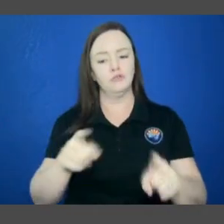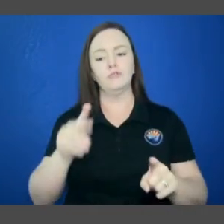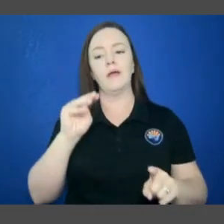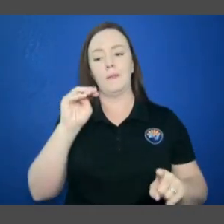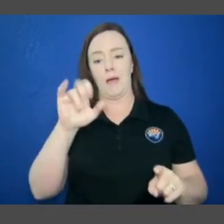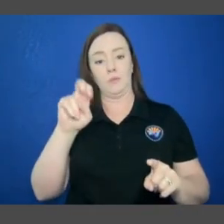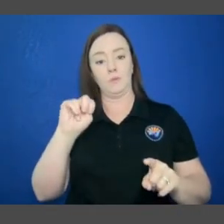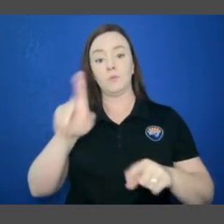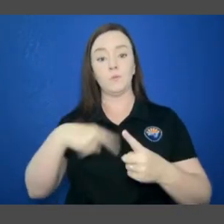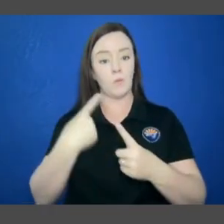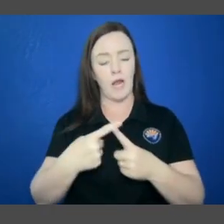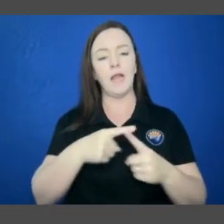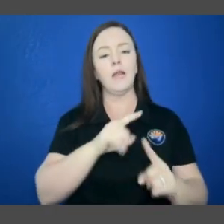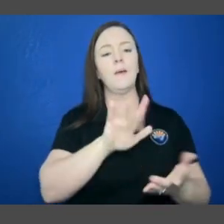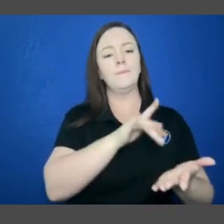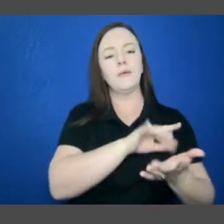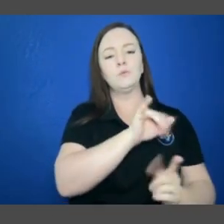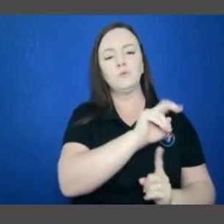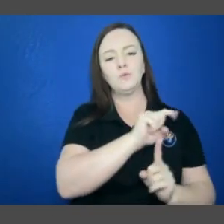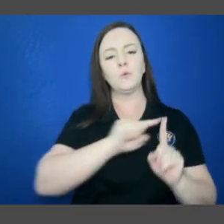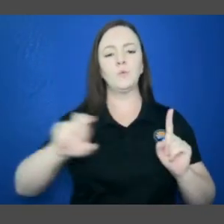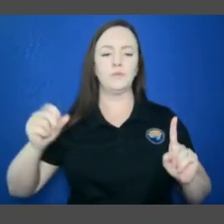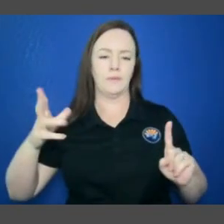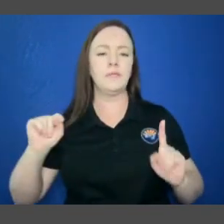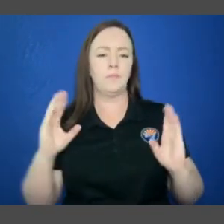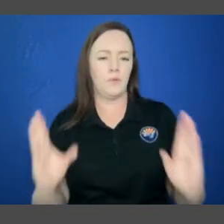runs from mid-June through September.